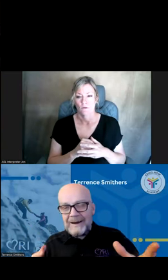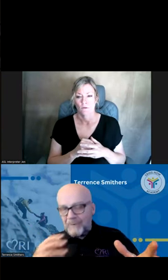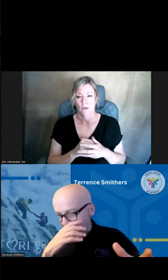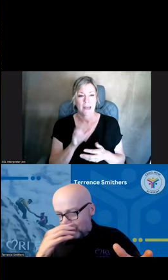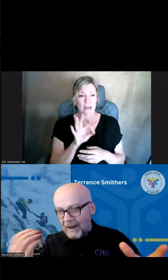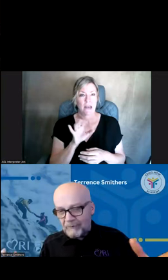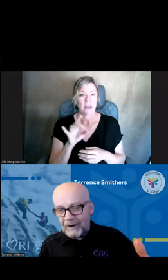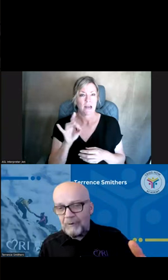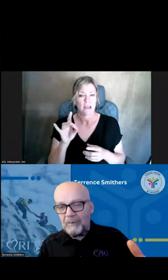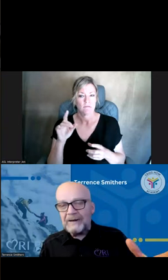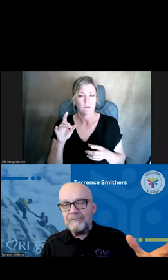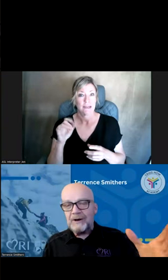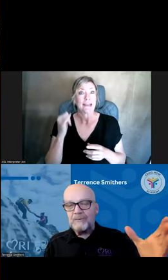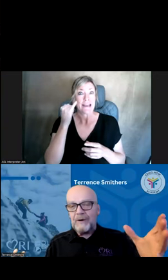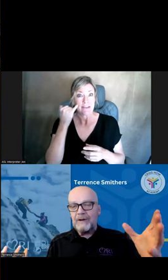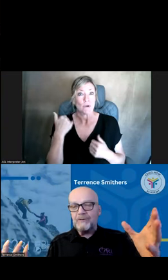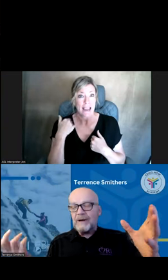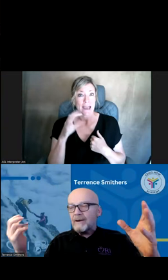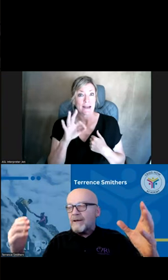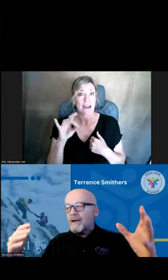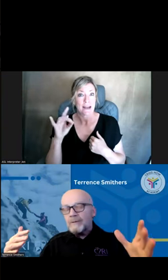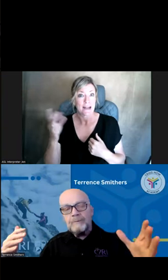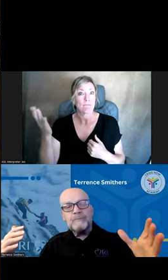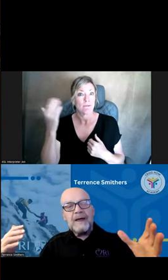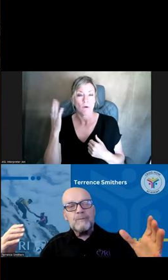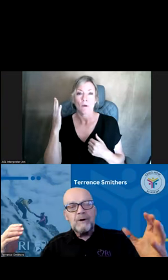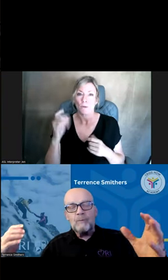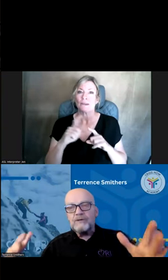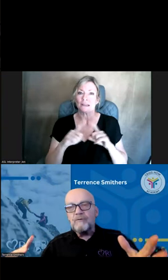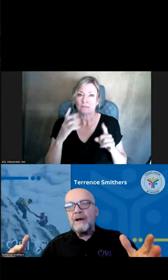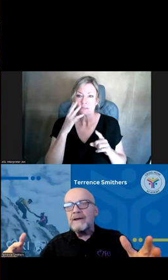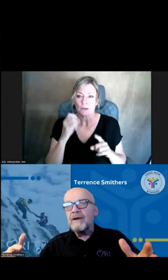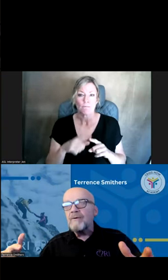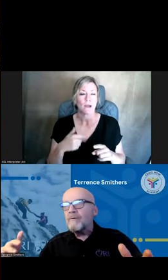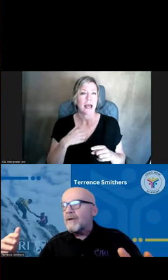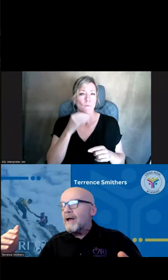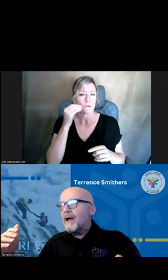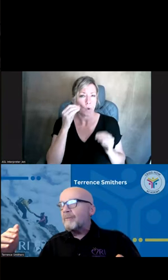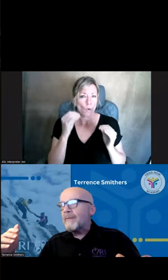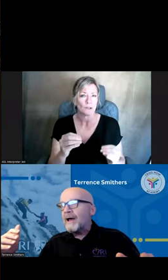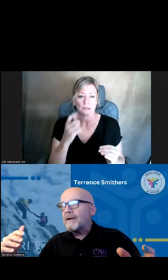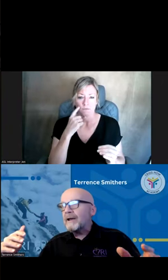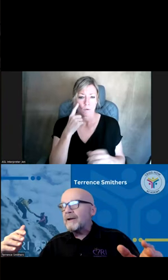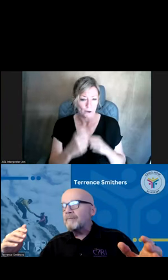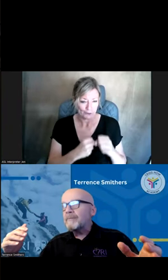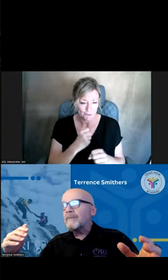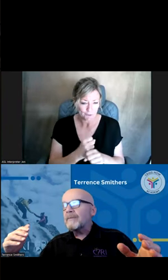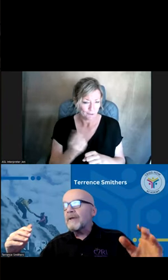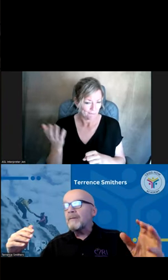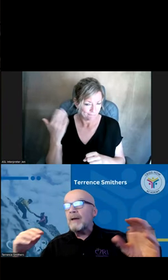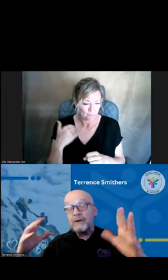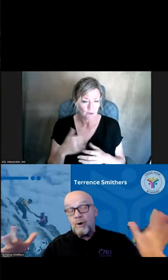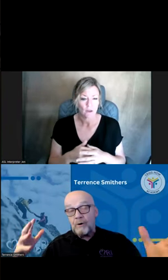988 been around, it would have been a different experience. But I had been homeless for about a year, and I'm